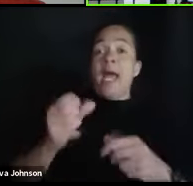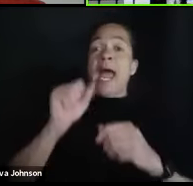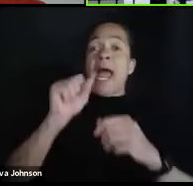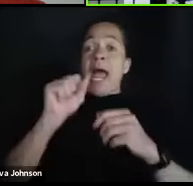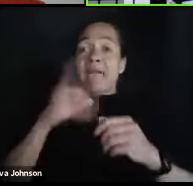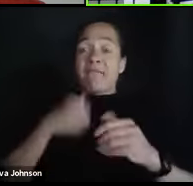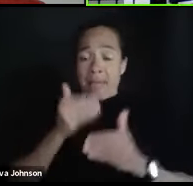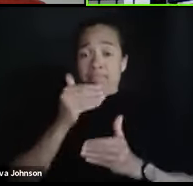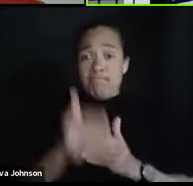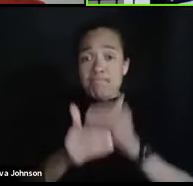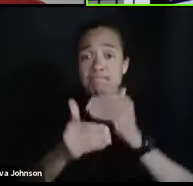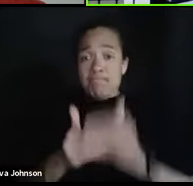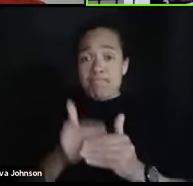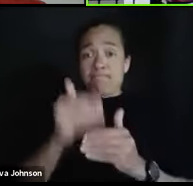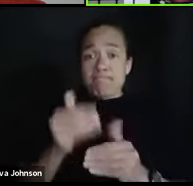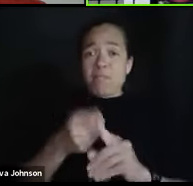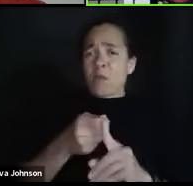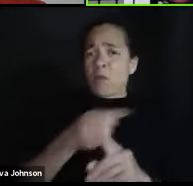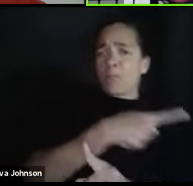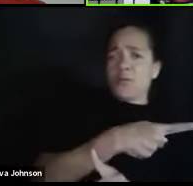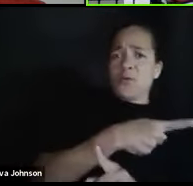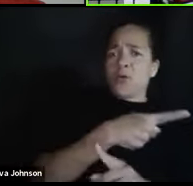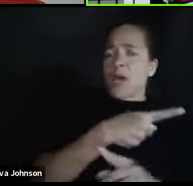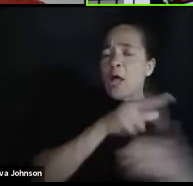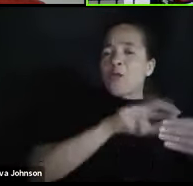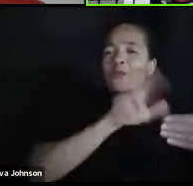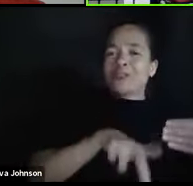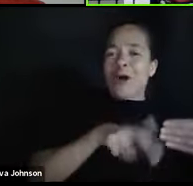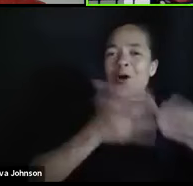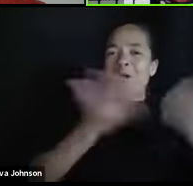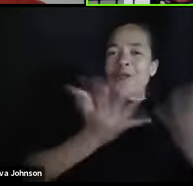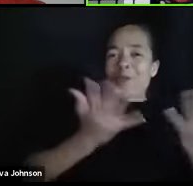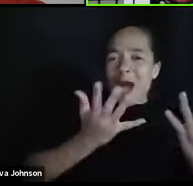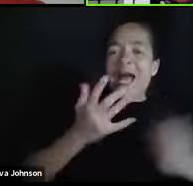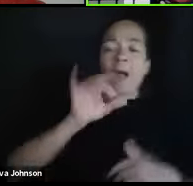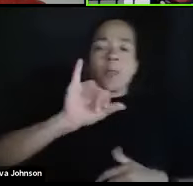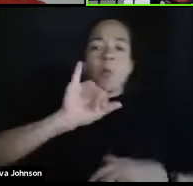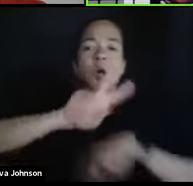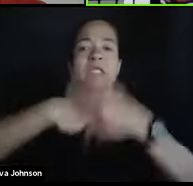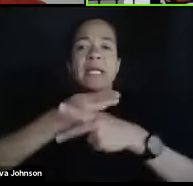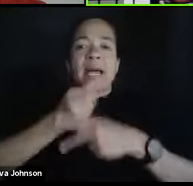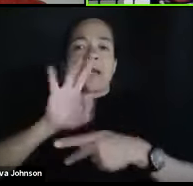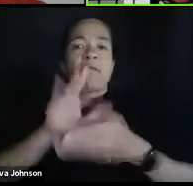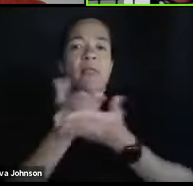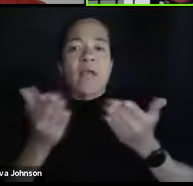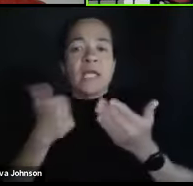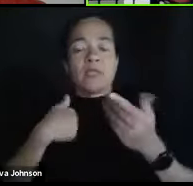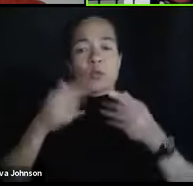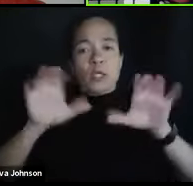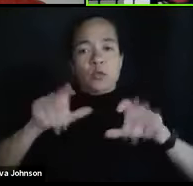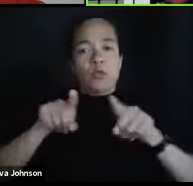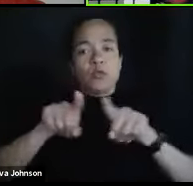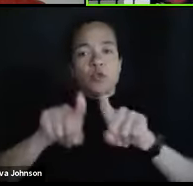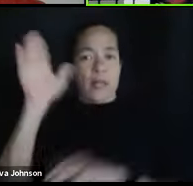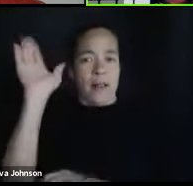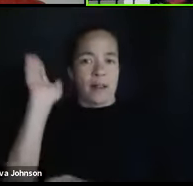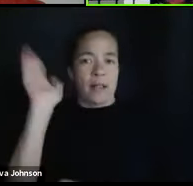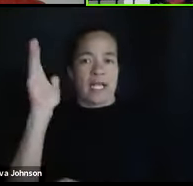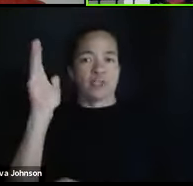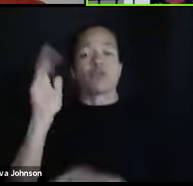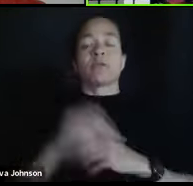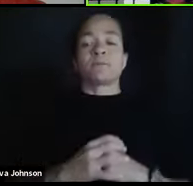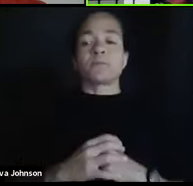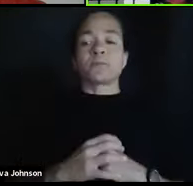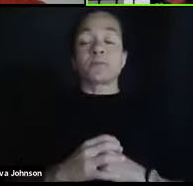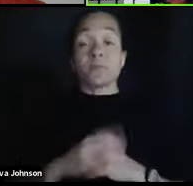a particular line of reasoning? Those are the types of things that we want to do in lecture. And those are the types of things that makes